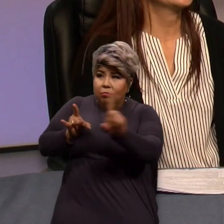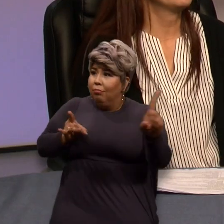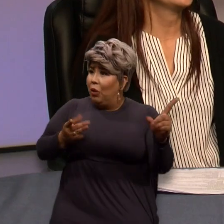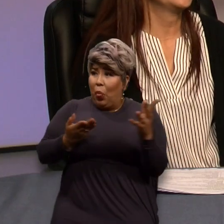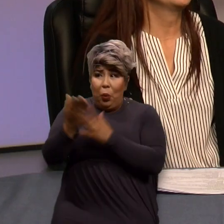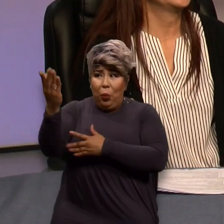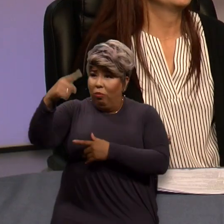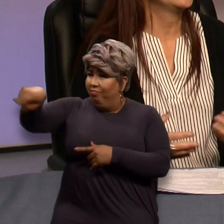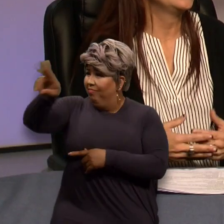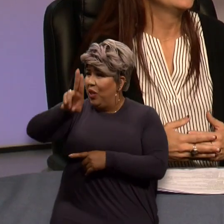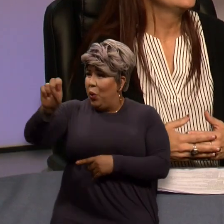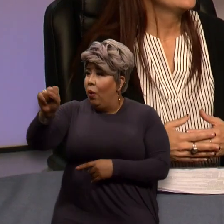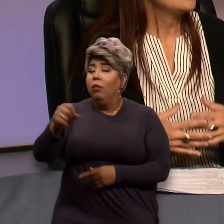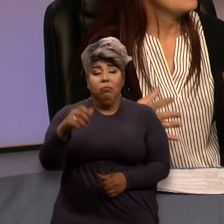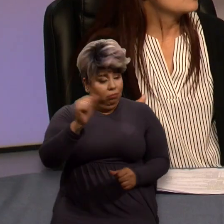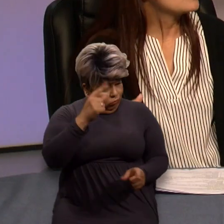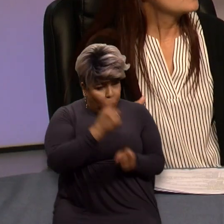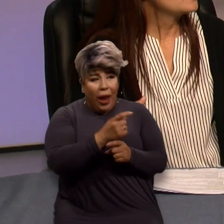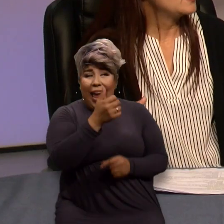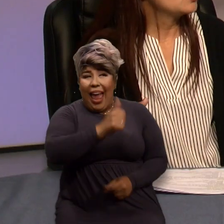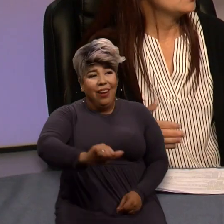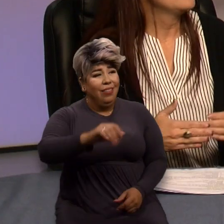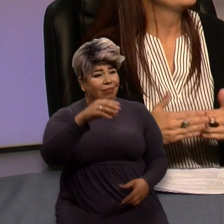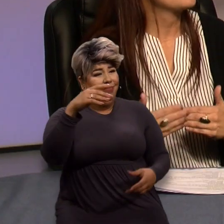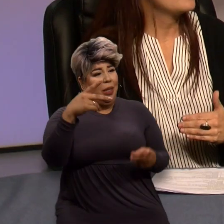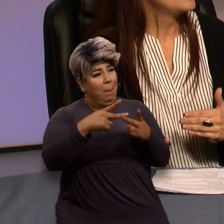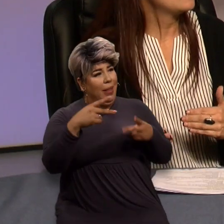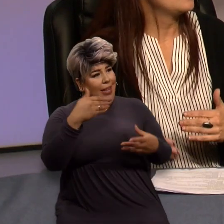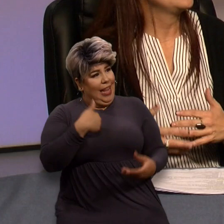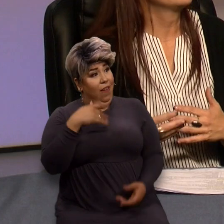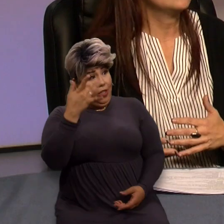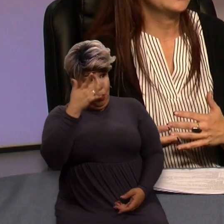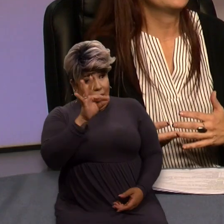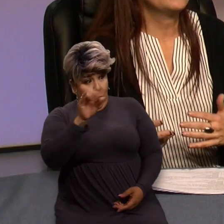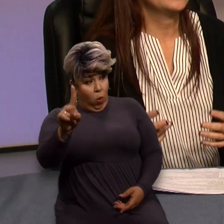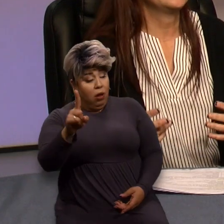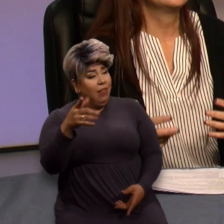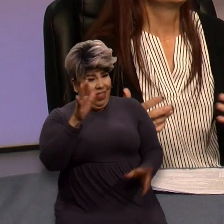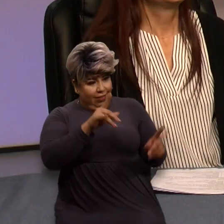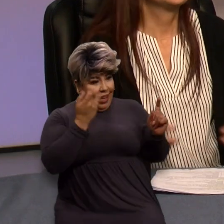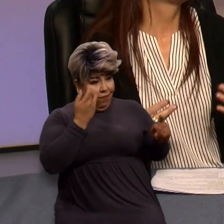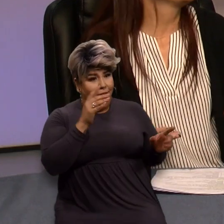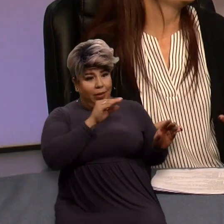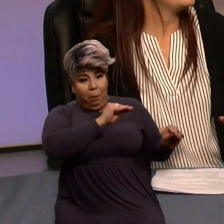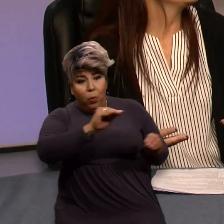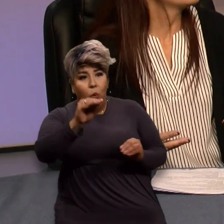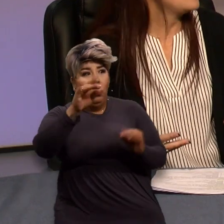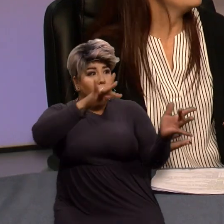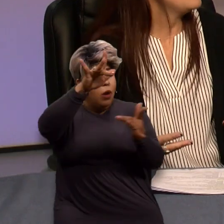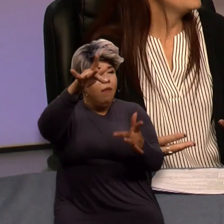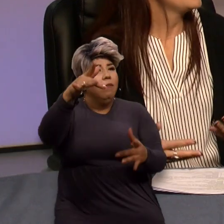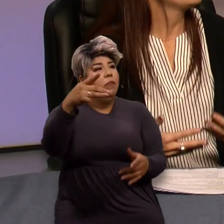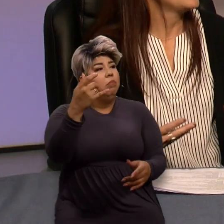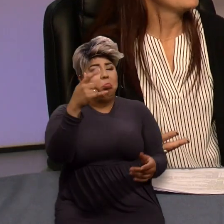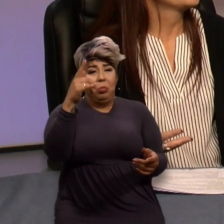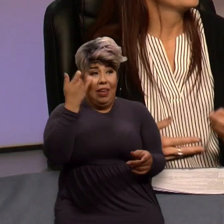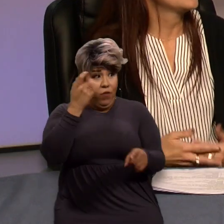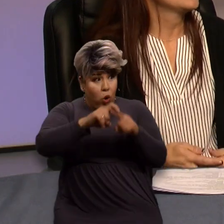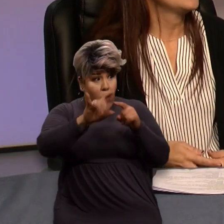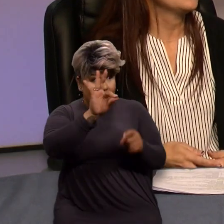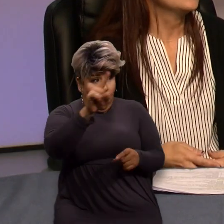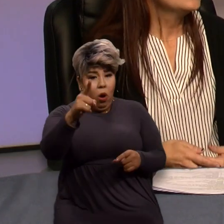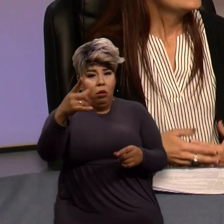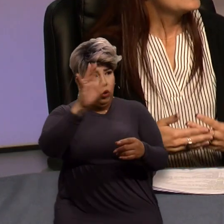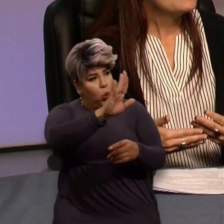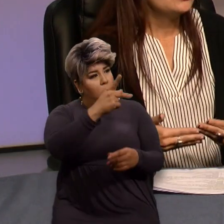that has smart nine one one across the nation. If you're there and you call nine one one, your profile will come up and they'll be able